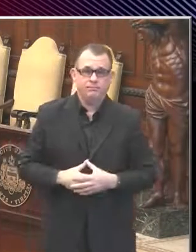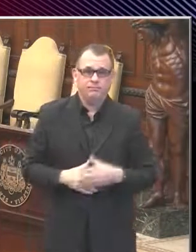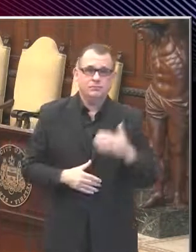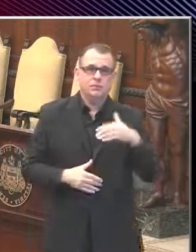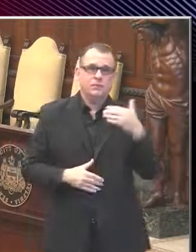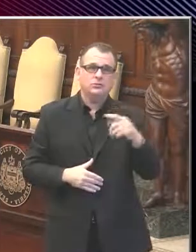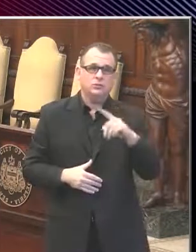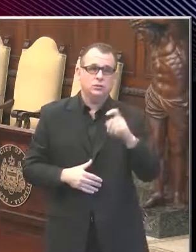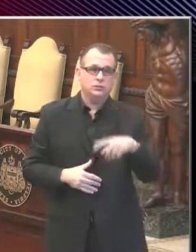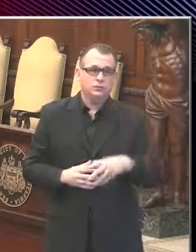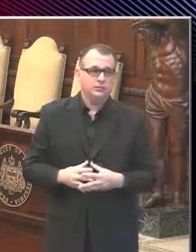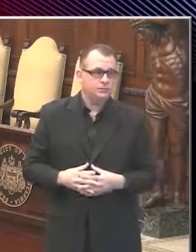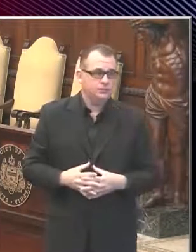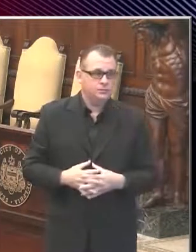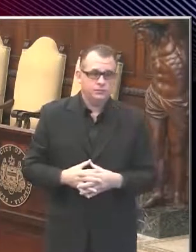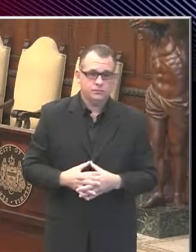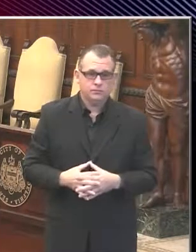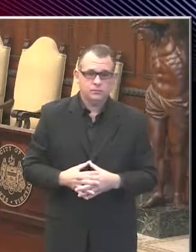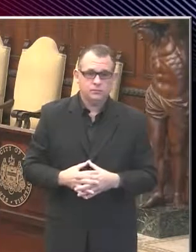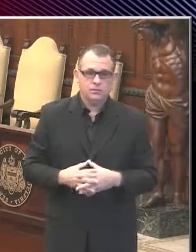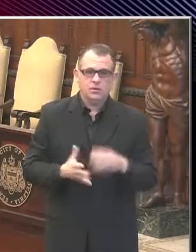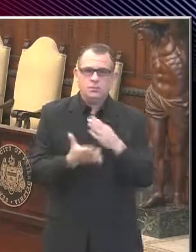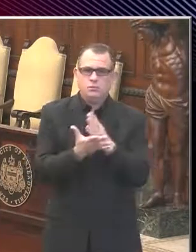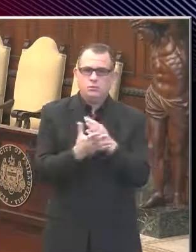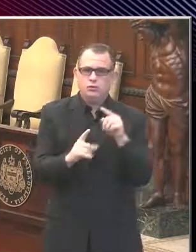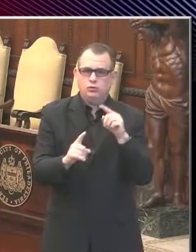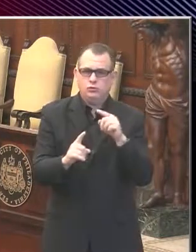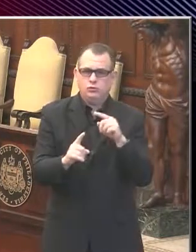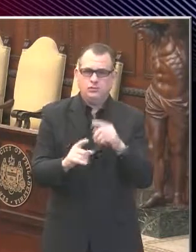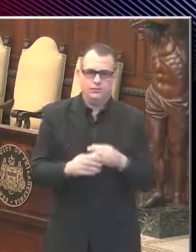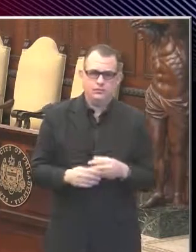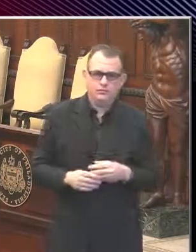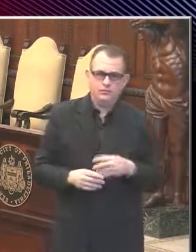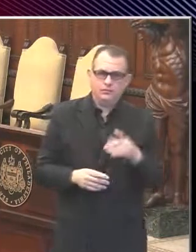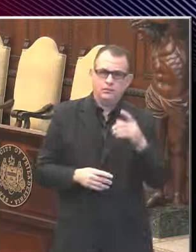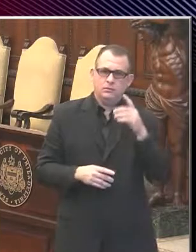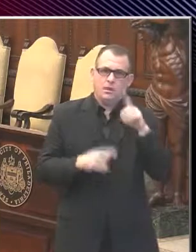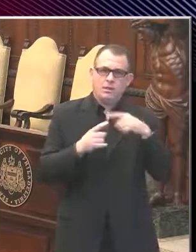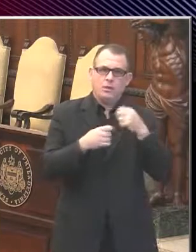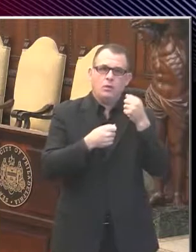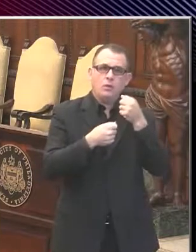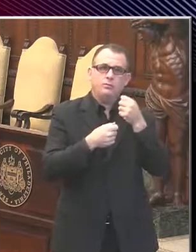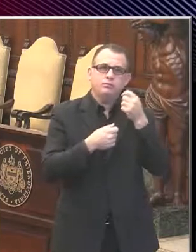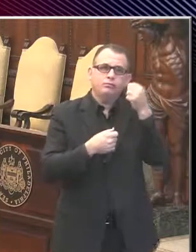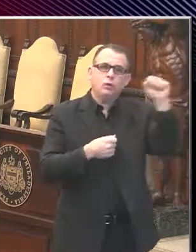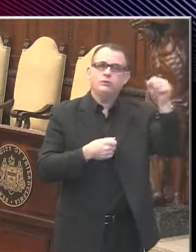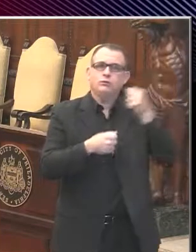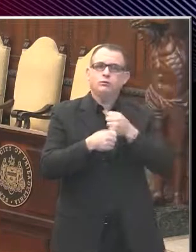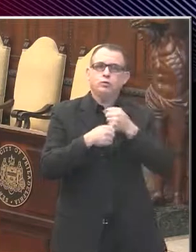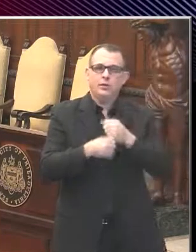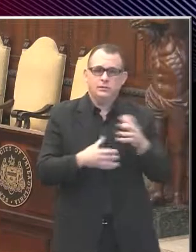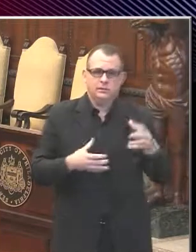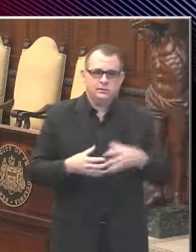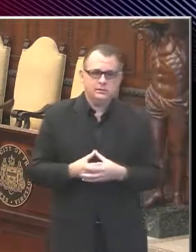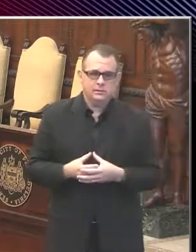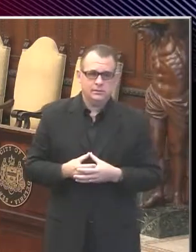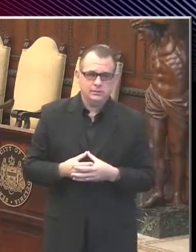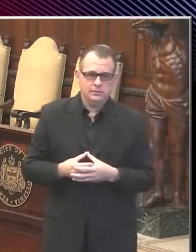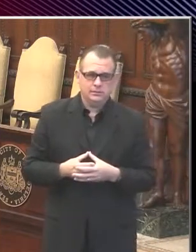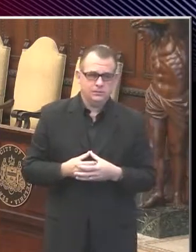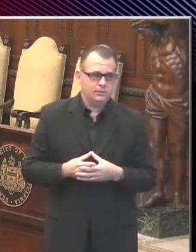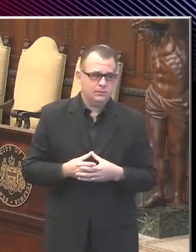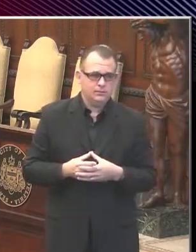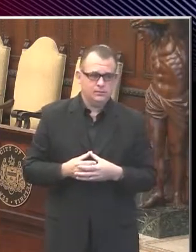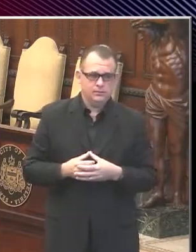also somewhat budget related, but also related to the protests. Um, we know that there's already at least one. Rudy, I'm the,